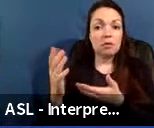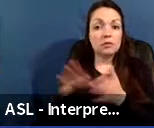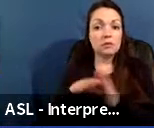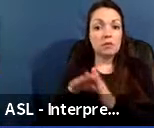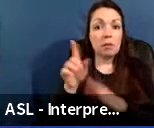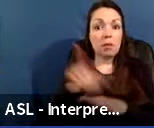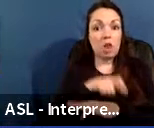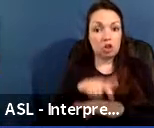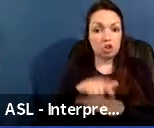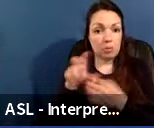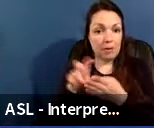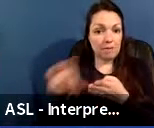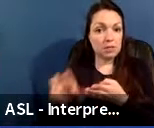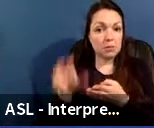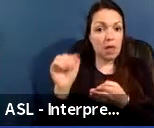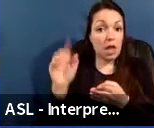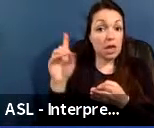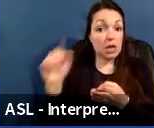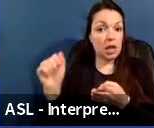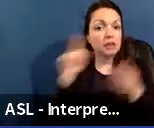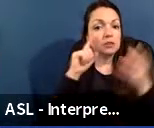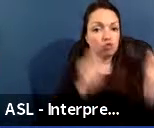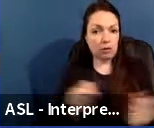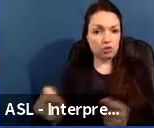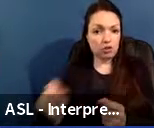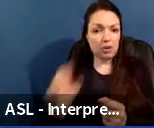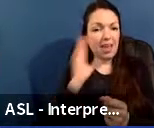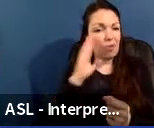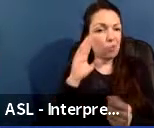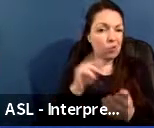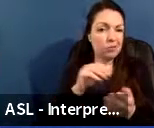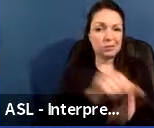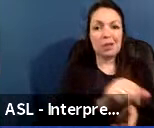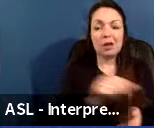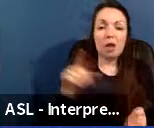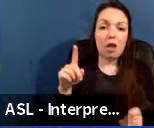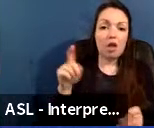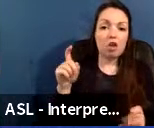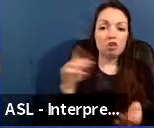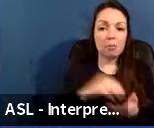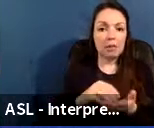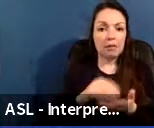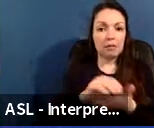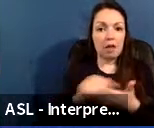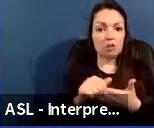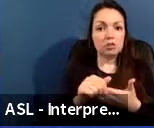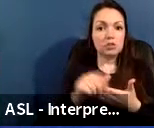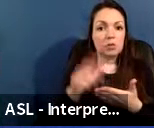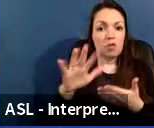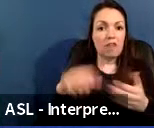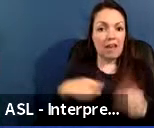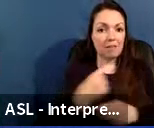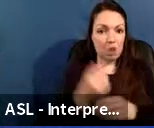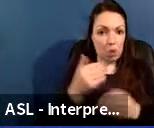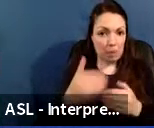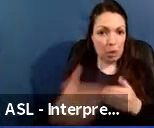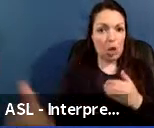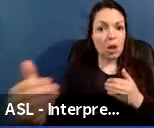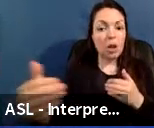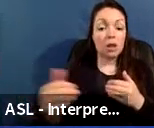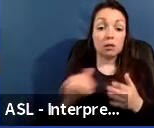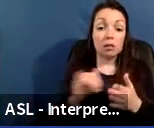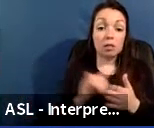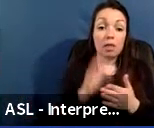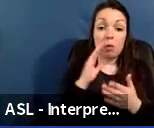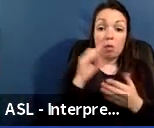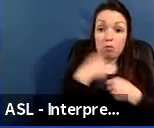This is an investment that will spend $100 million over a five-year period. At a minimum, this investment would